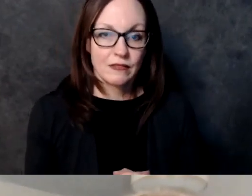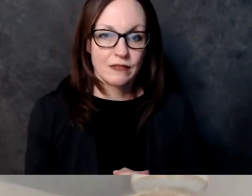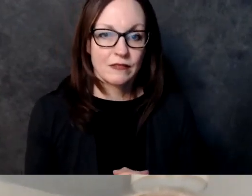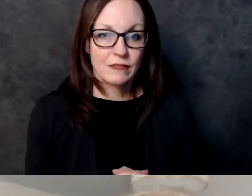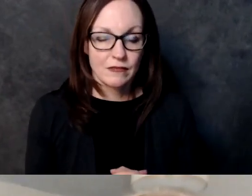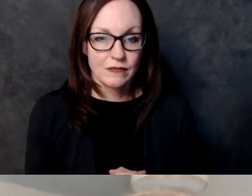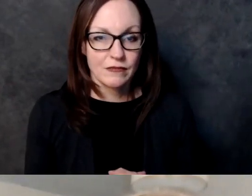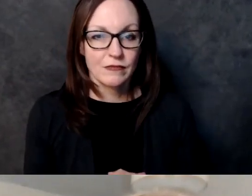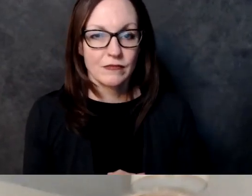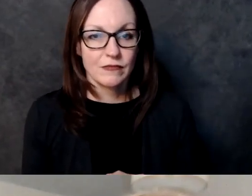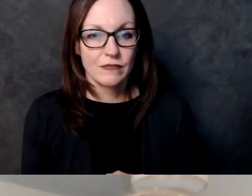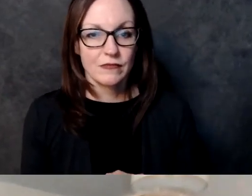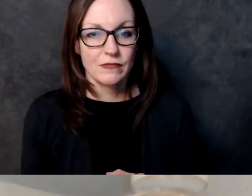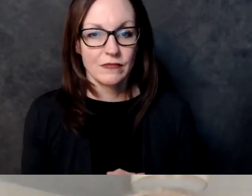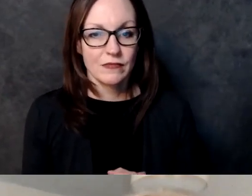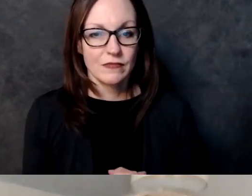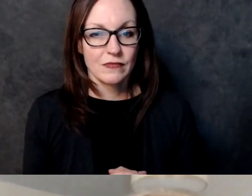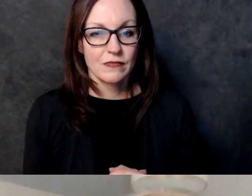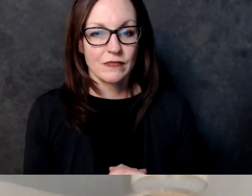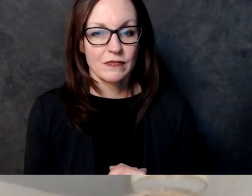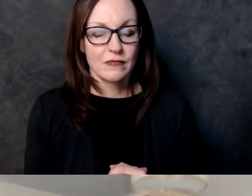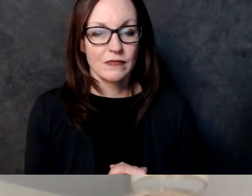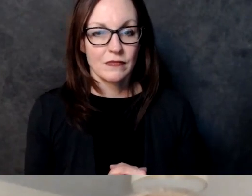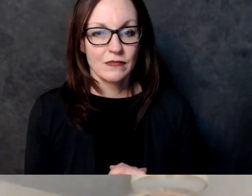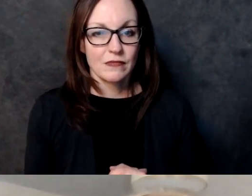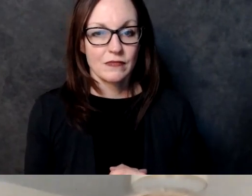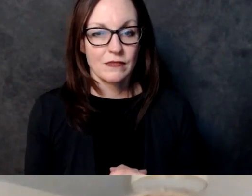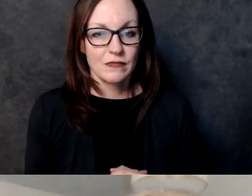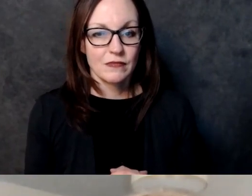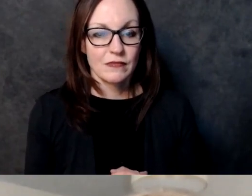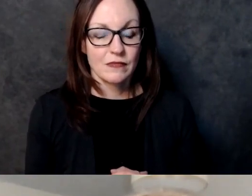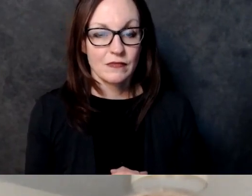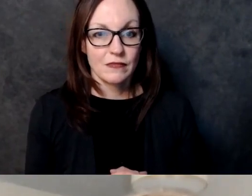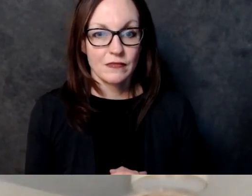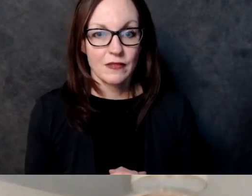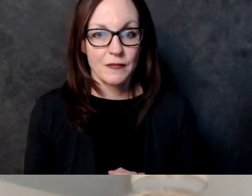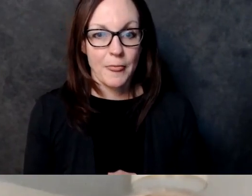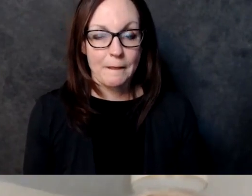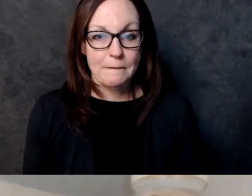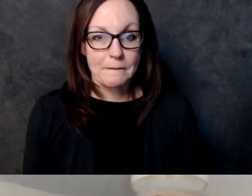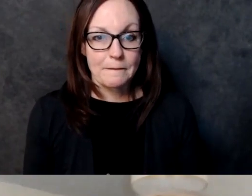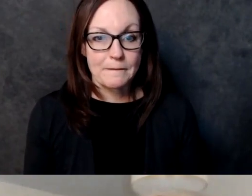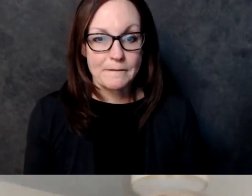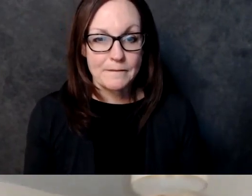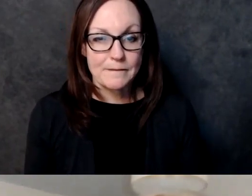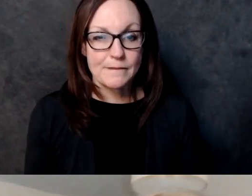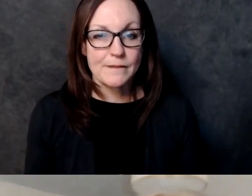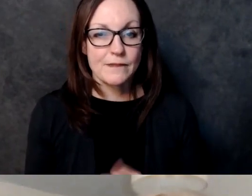did is they came up with guideline legislation if a local municipality wants to have um